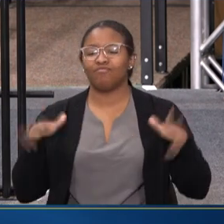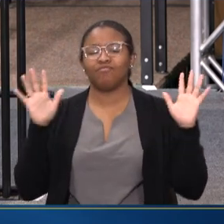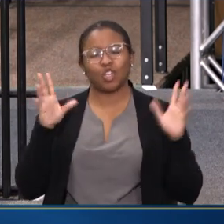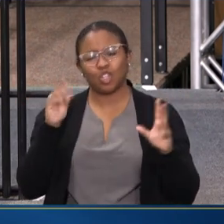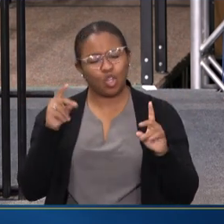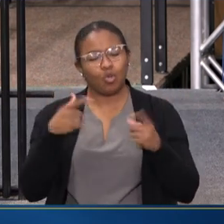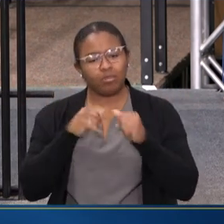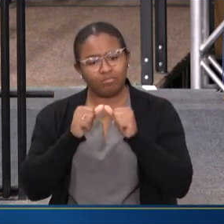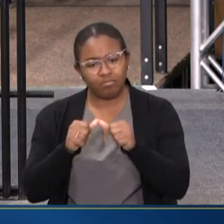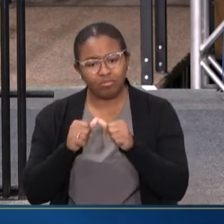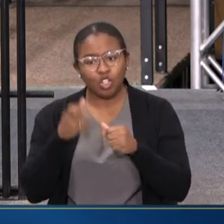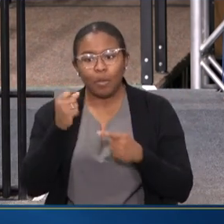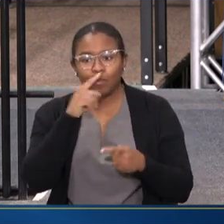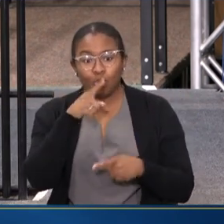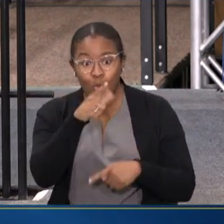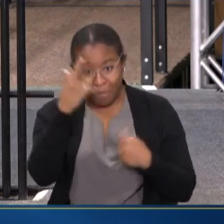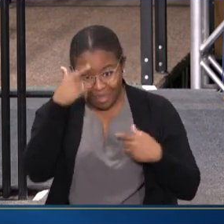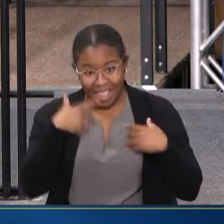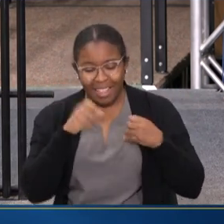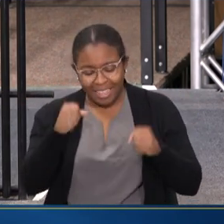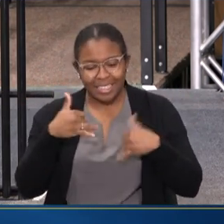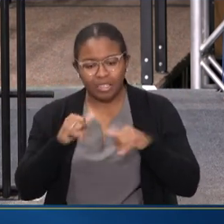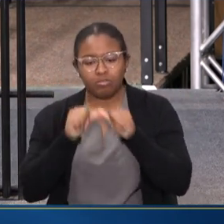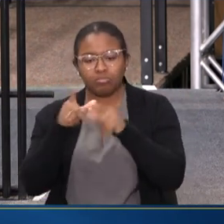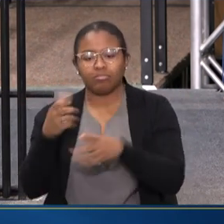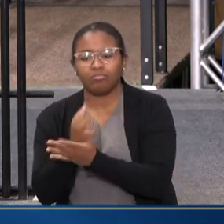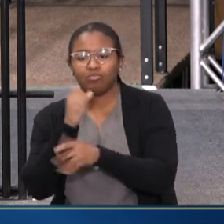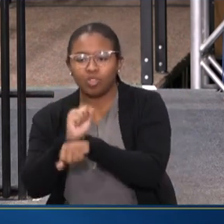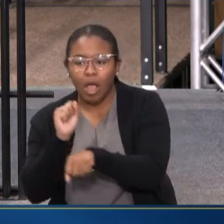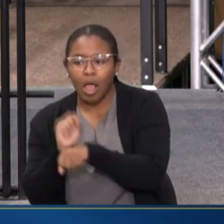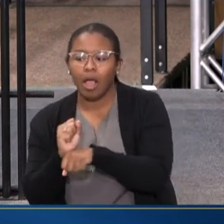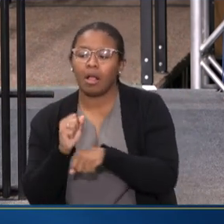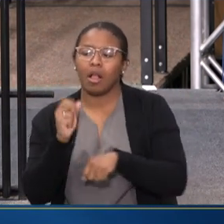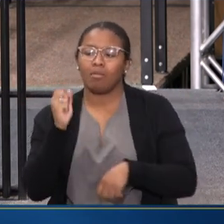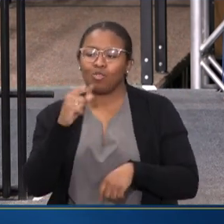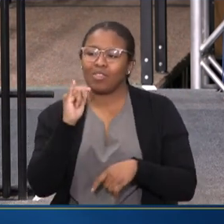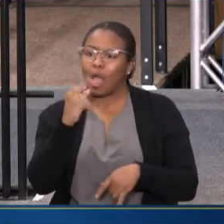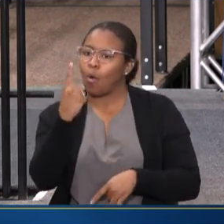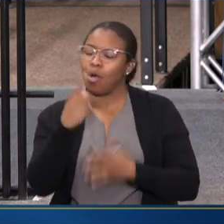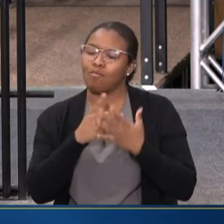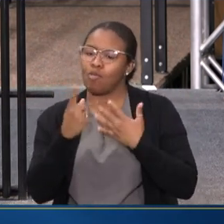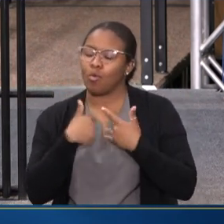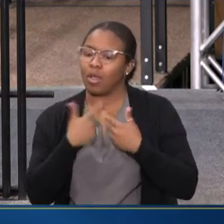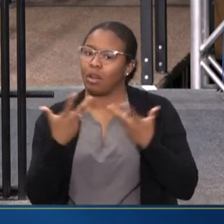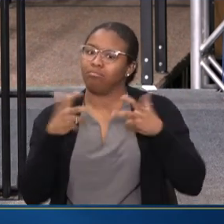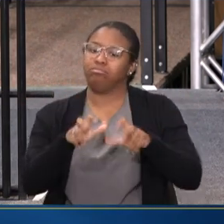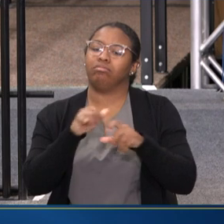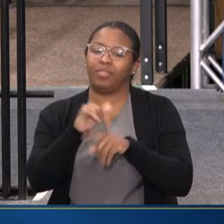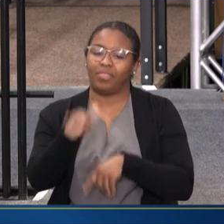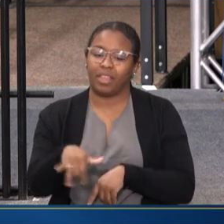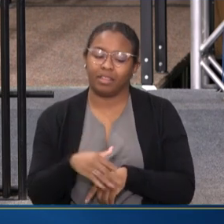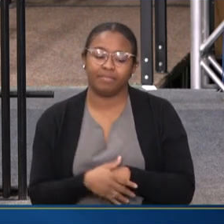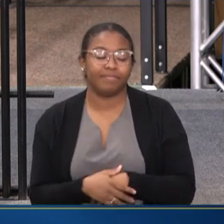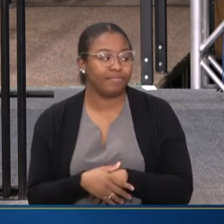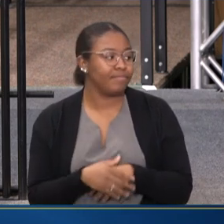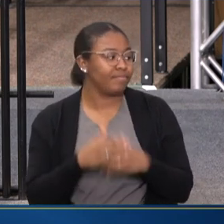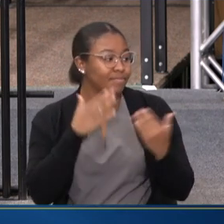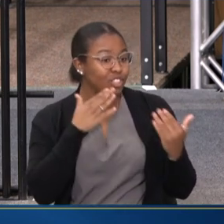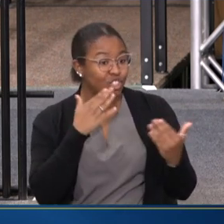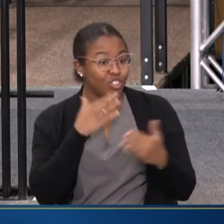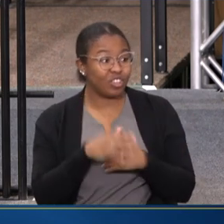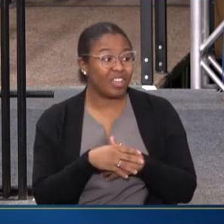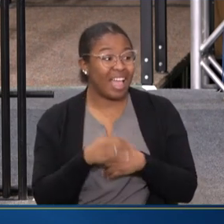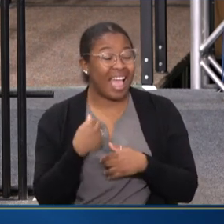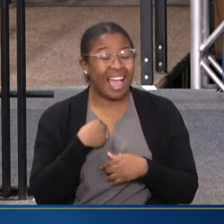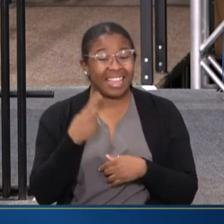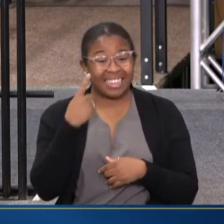OUT OF REACH FOR ANYONE. AND SO THAT IS ANOTHER INITIATIVE THAT WE DO QUITE A BIT OF INVESTMENT IN. THANK YOU. I THINK WE